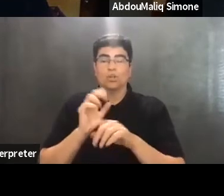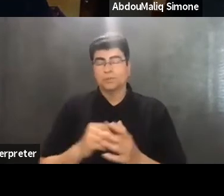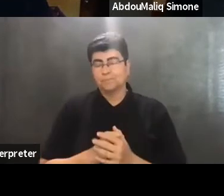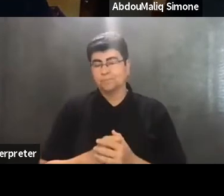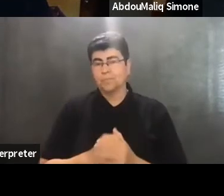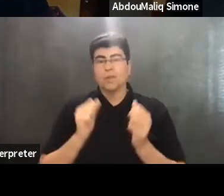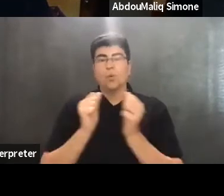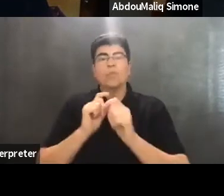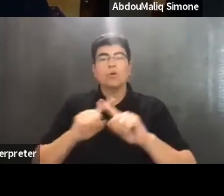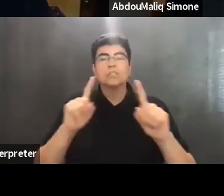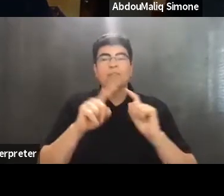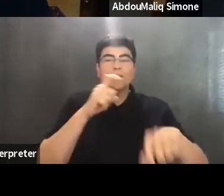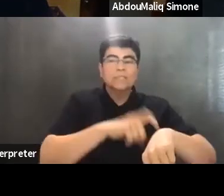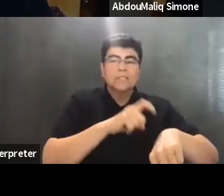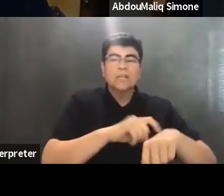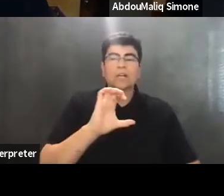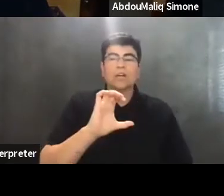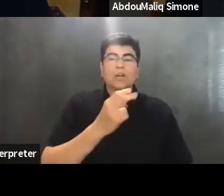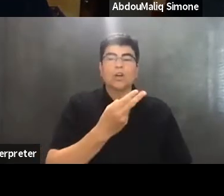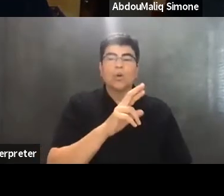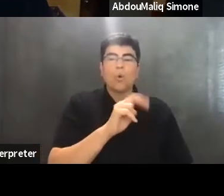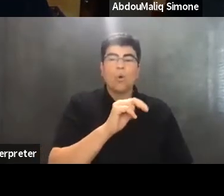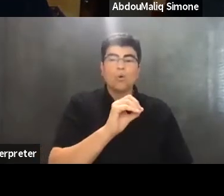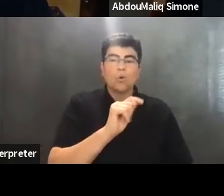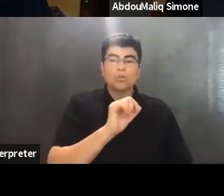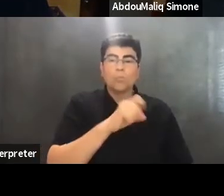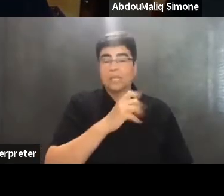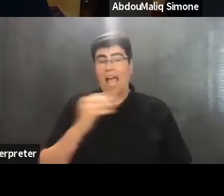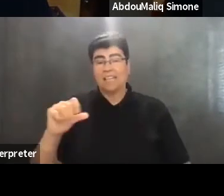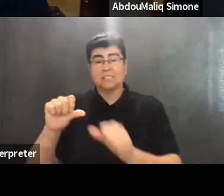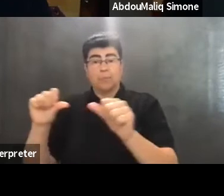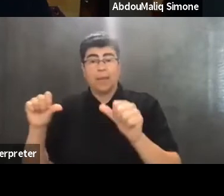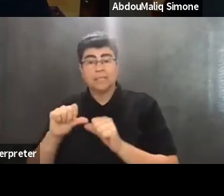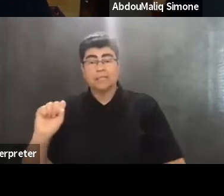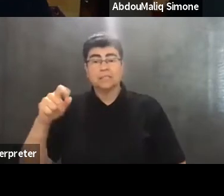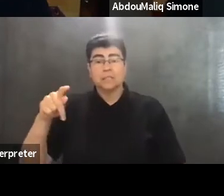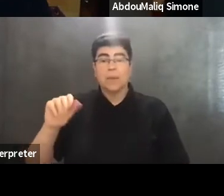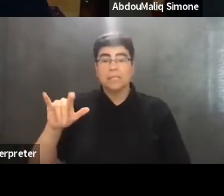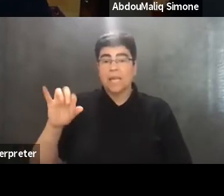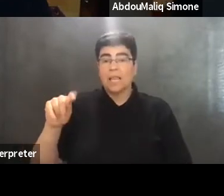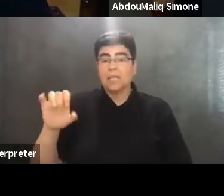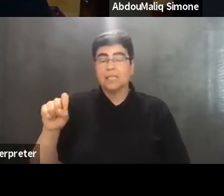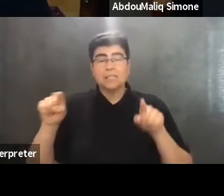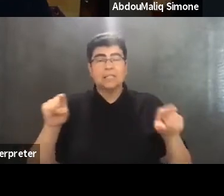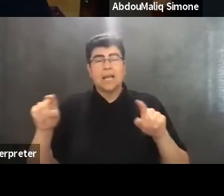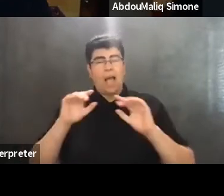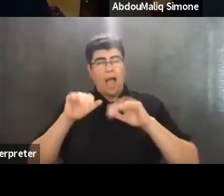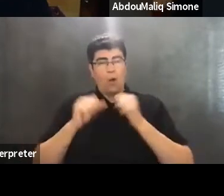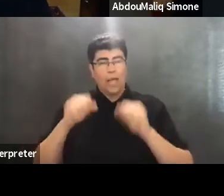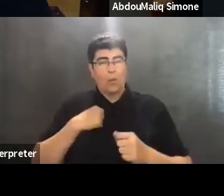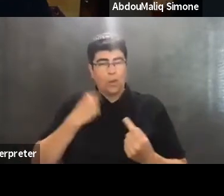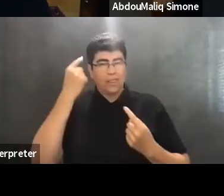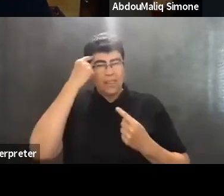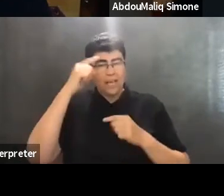chronotypes, and with these different spatialities, then, how can we think about what brings